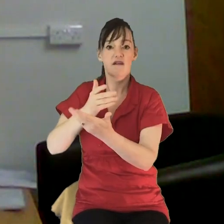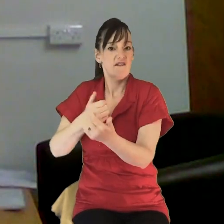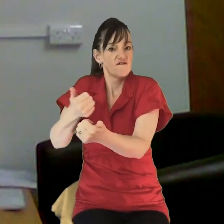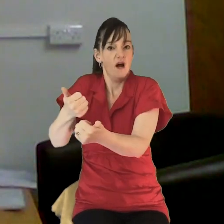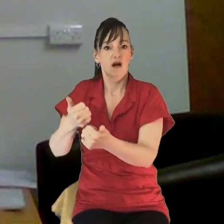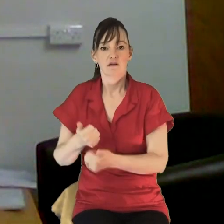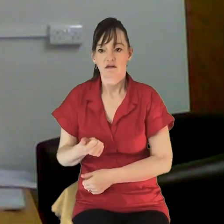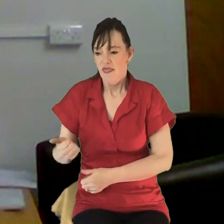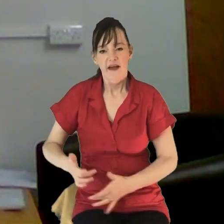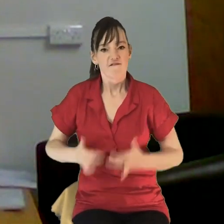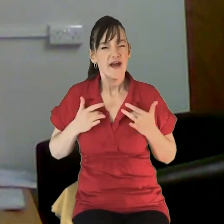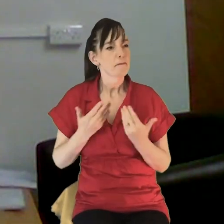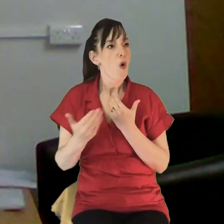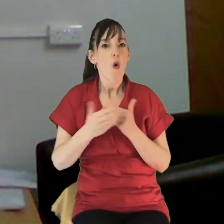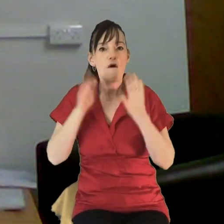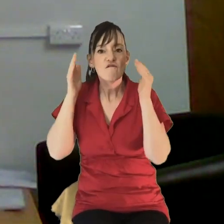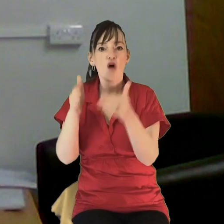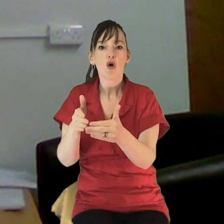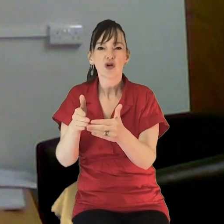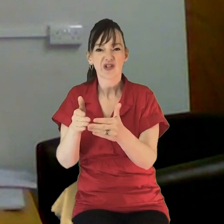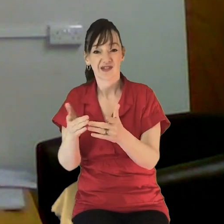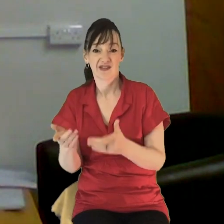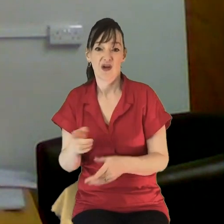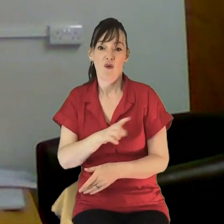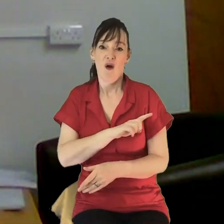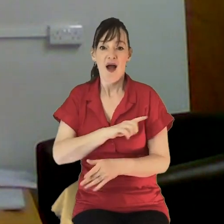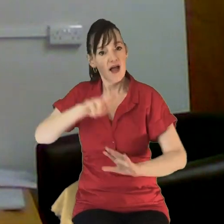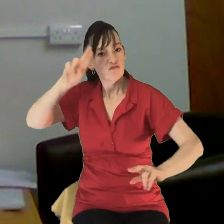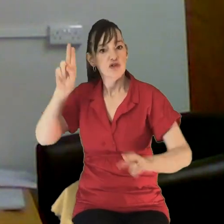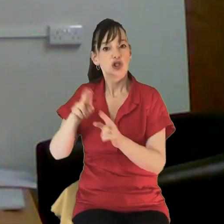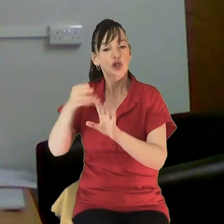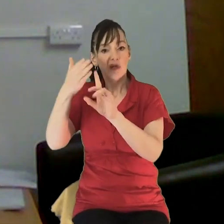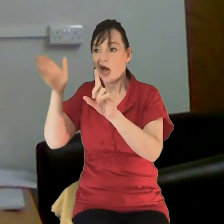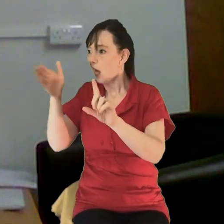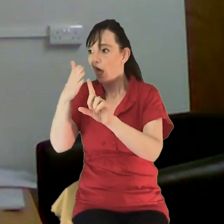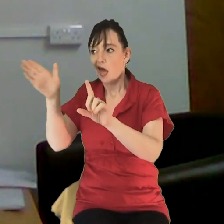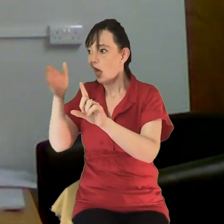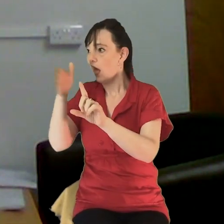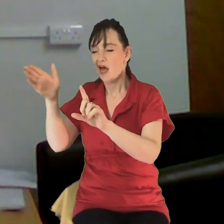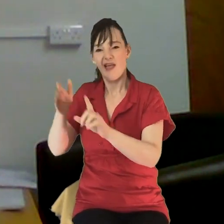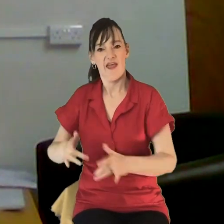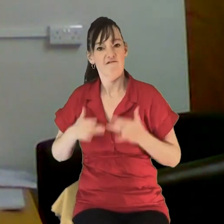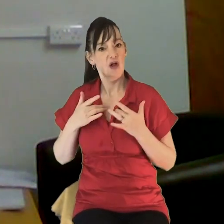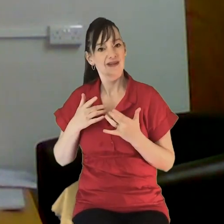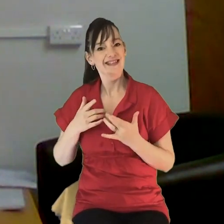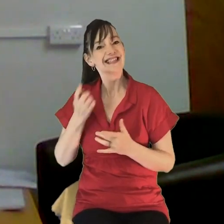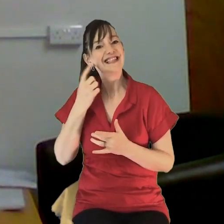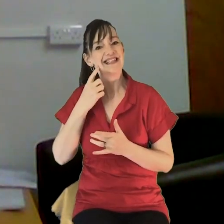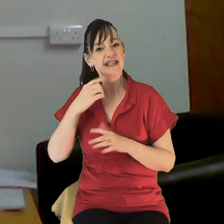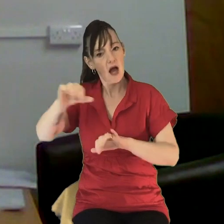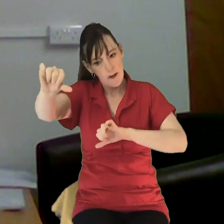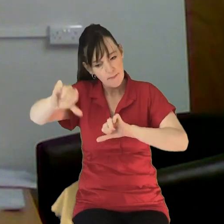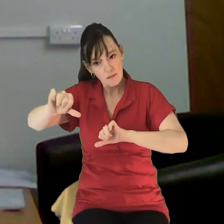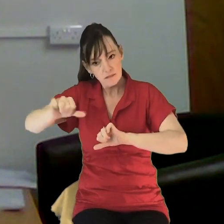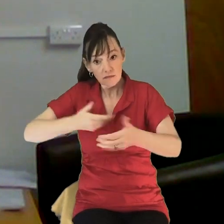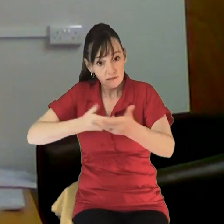quite like it. It feels more focused. There's less distractions going on and they can get through a session a bit more effectively. Others of us have struggled